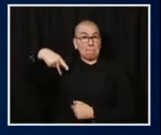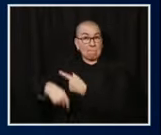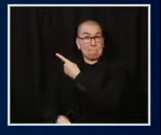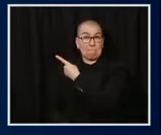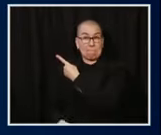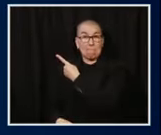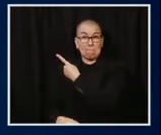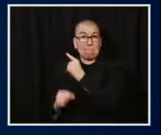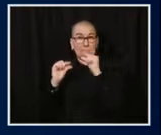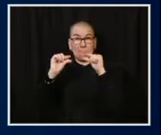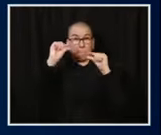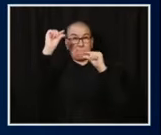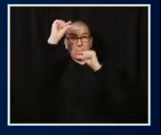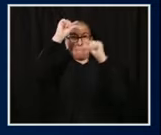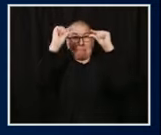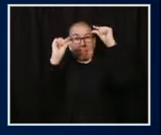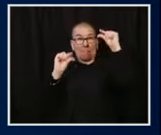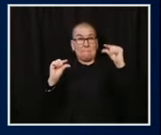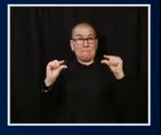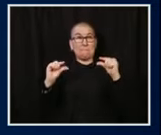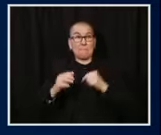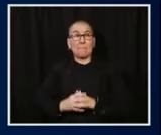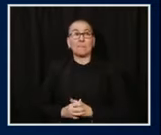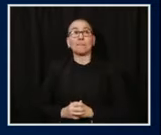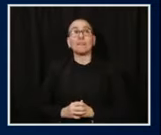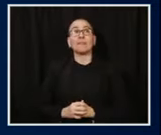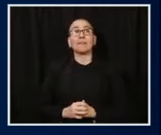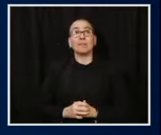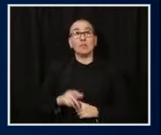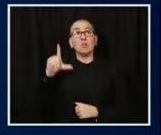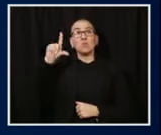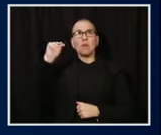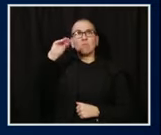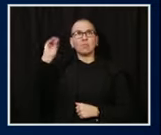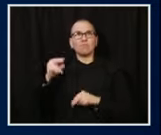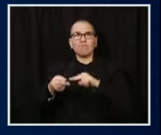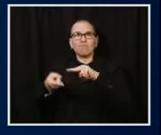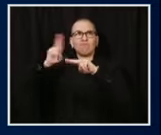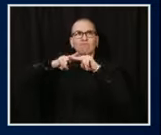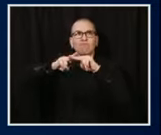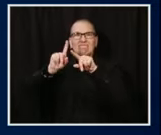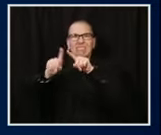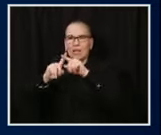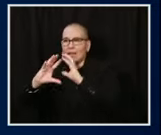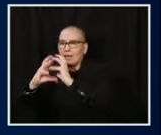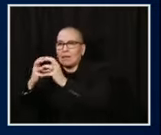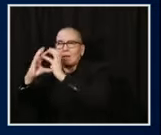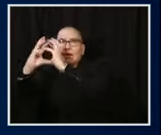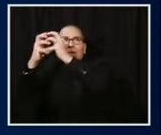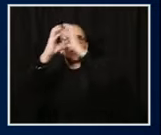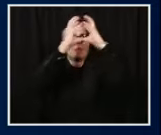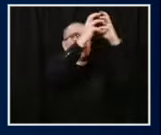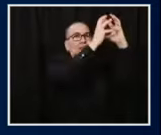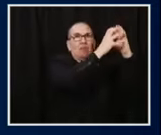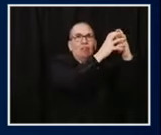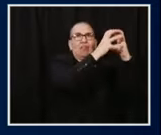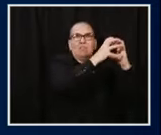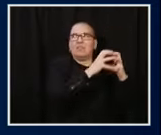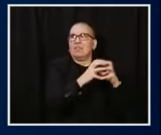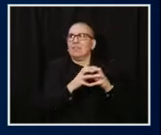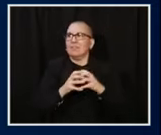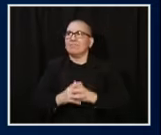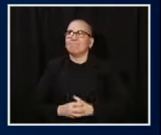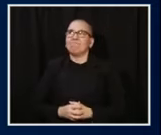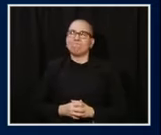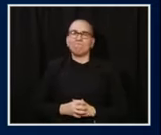above 20% in four of our counties. And here on this map, you can just see as the weeks progress there, that's a five-week